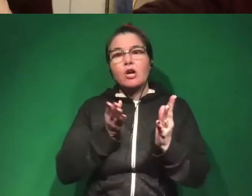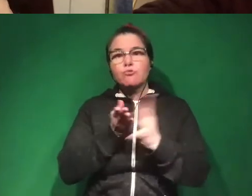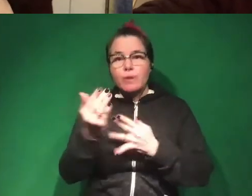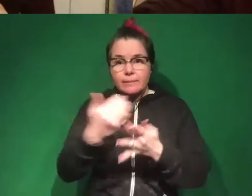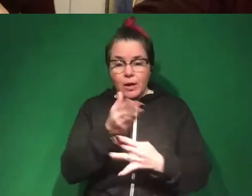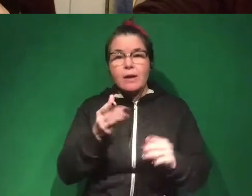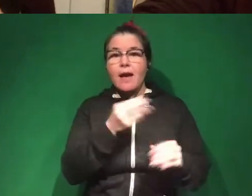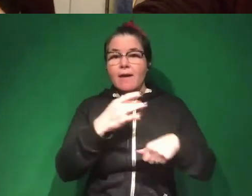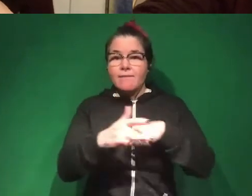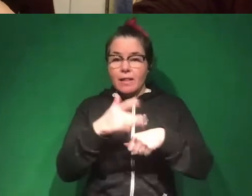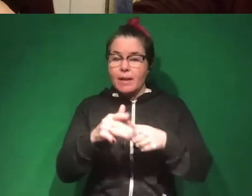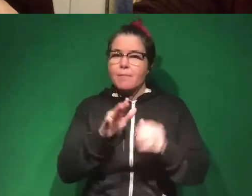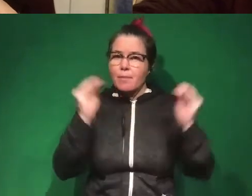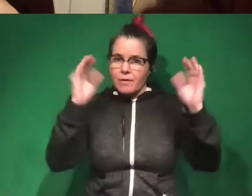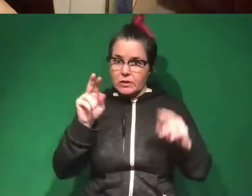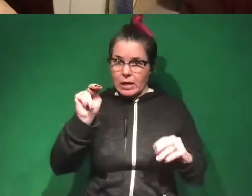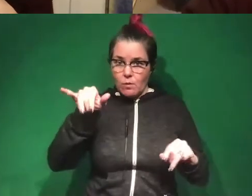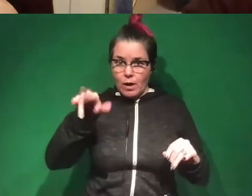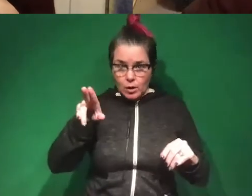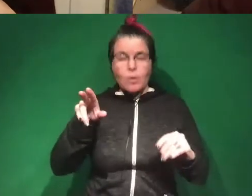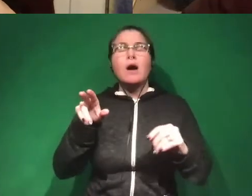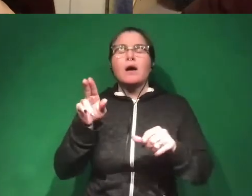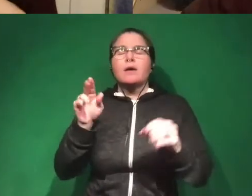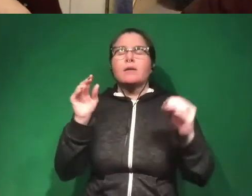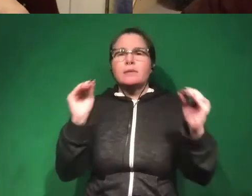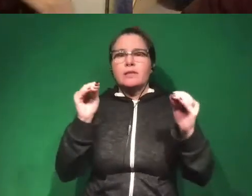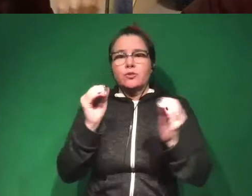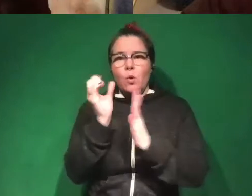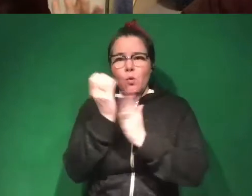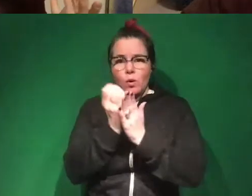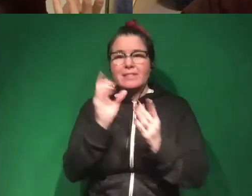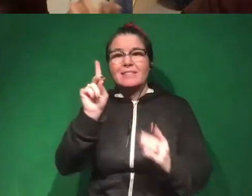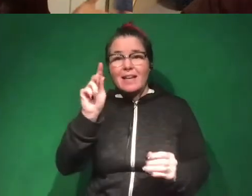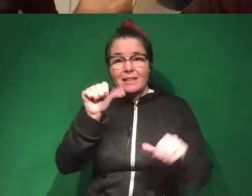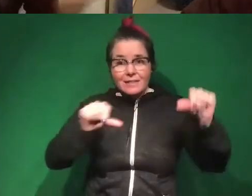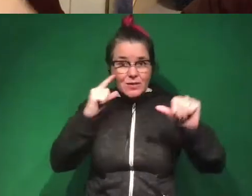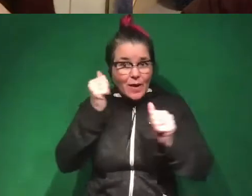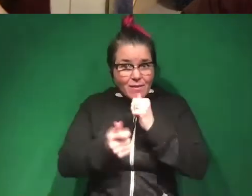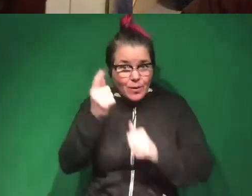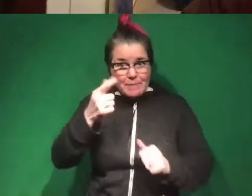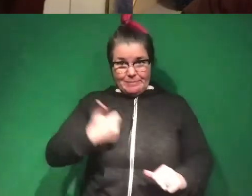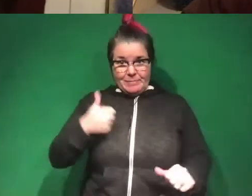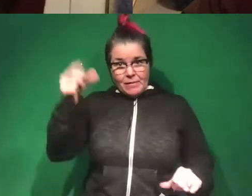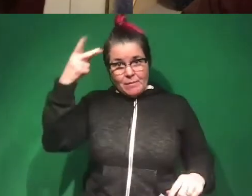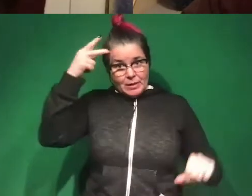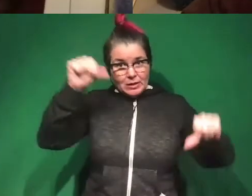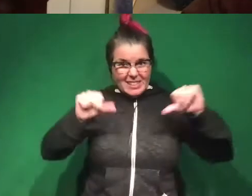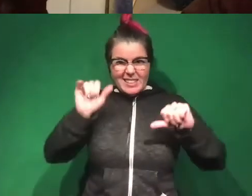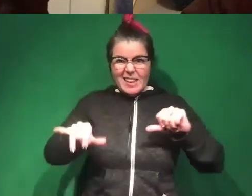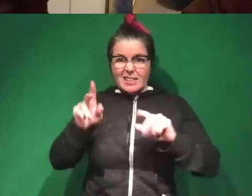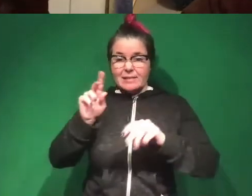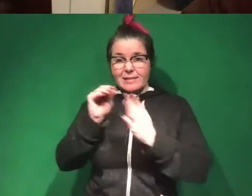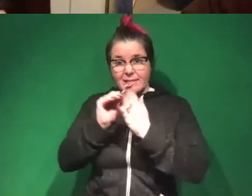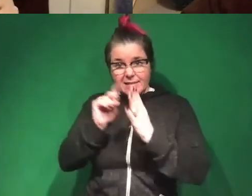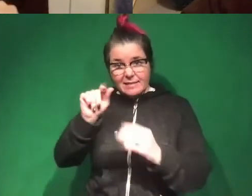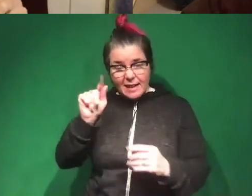am a professor at NYU and I actually teach a course called Data Science for Everyone. Because I'm a political scientist, most of the data that we use in that class is political